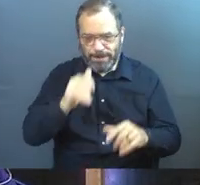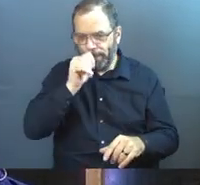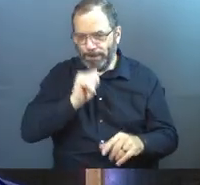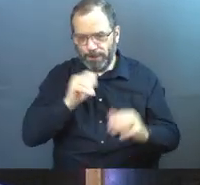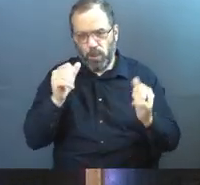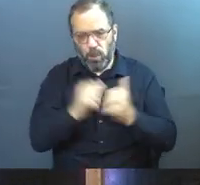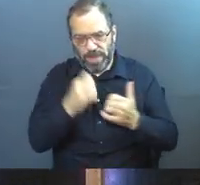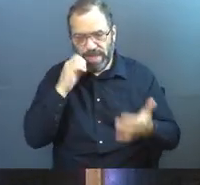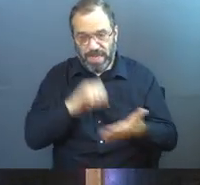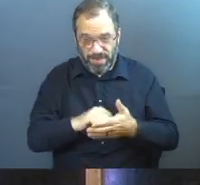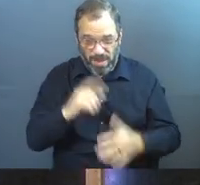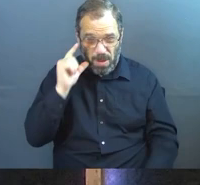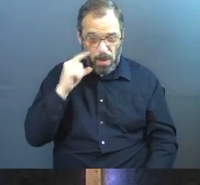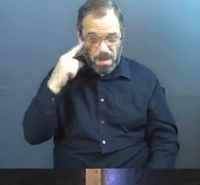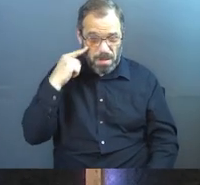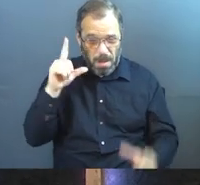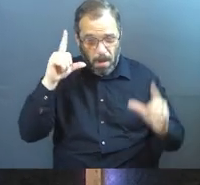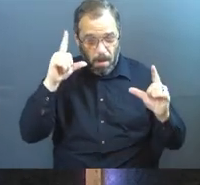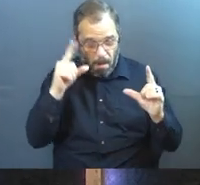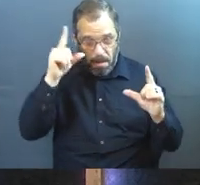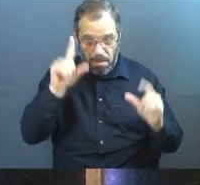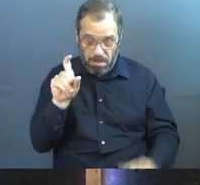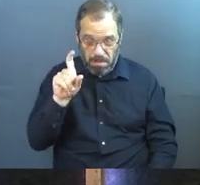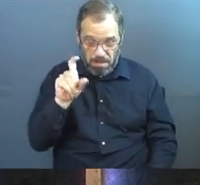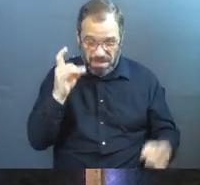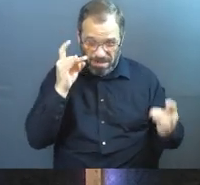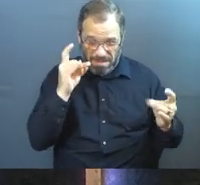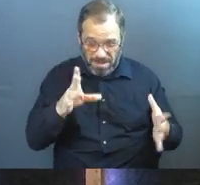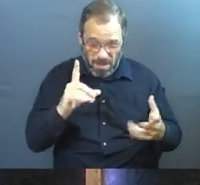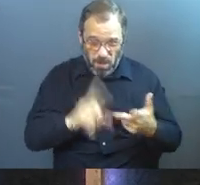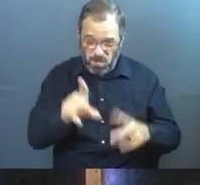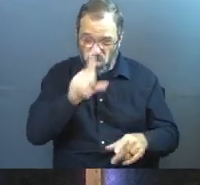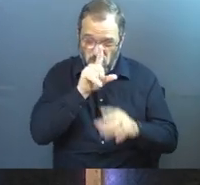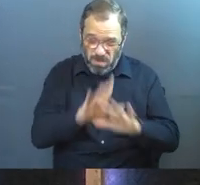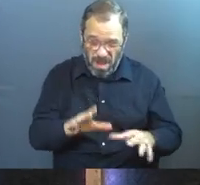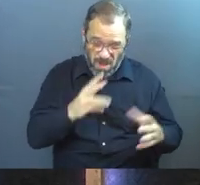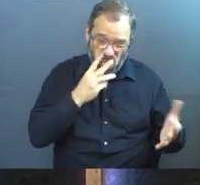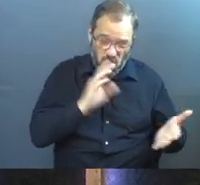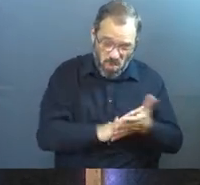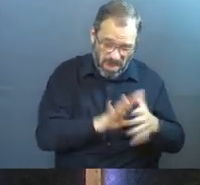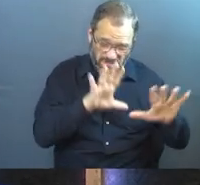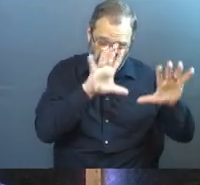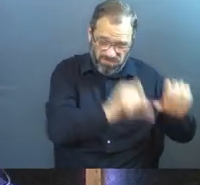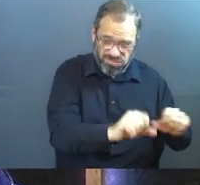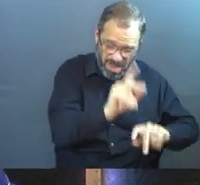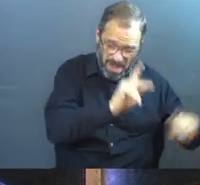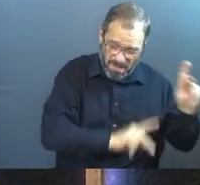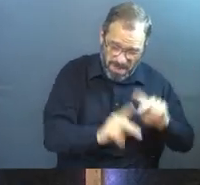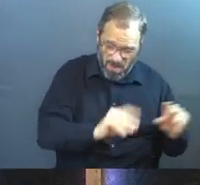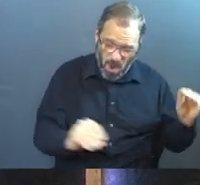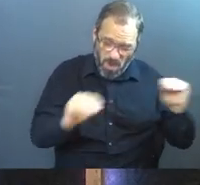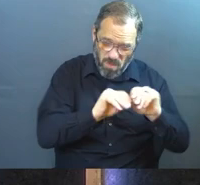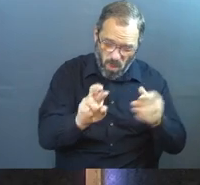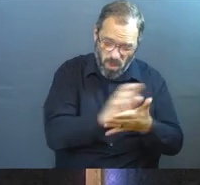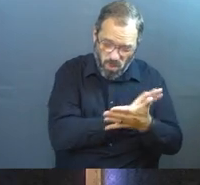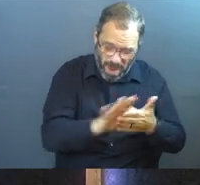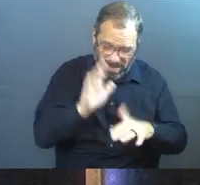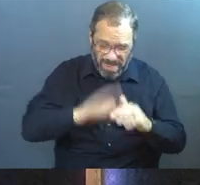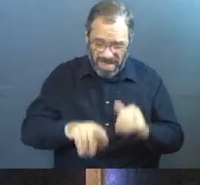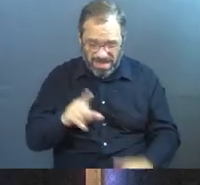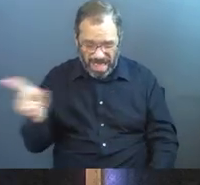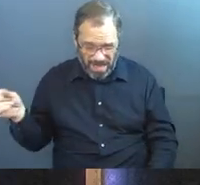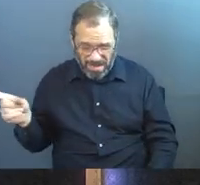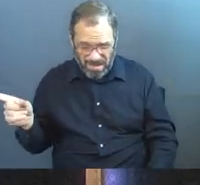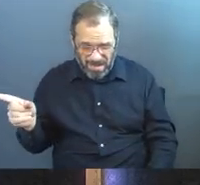God. Will you wink at their treachery? Should you be silent while the wicked swallow up people more righteous than